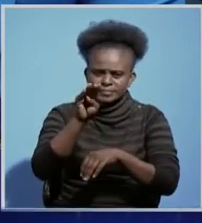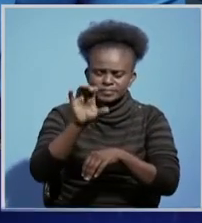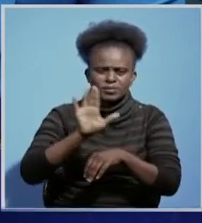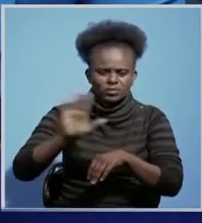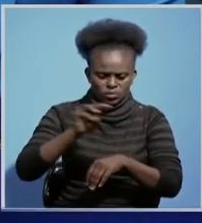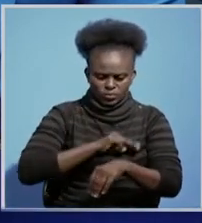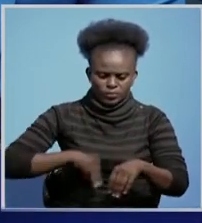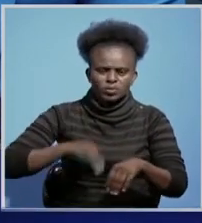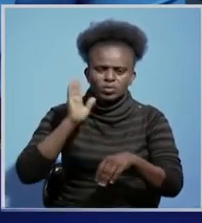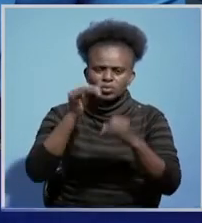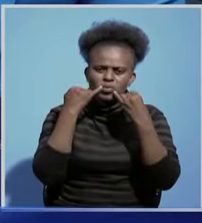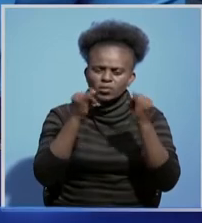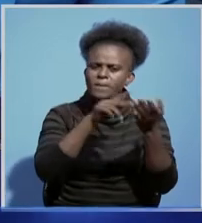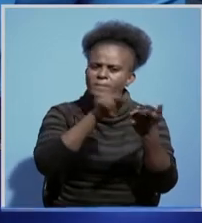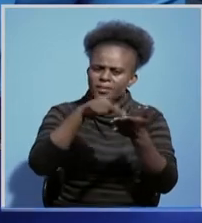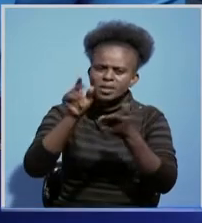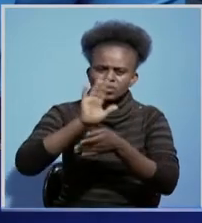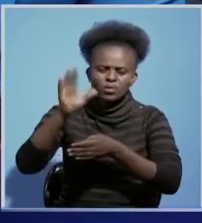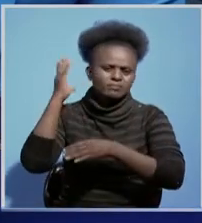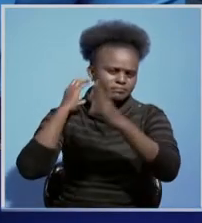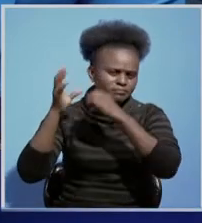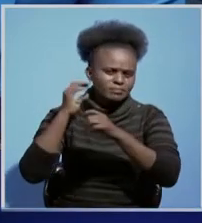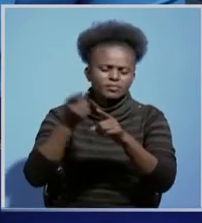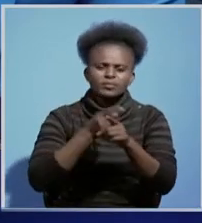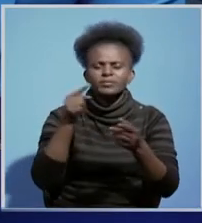on the payment of arrears by government.